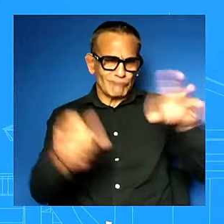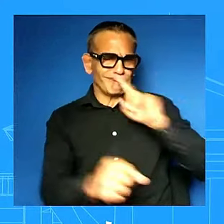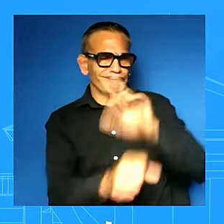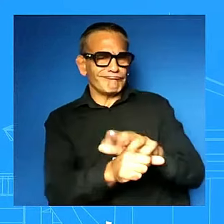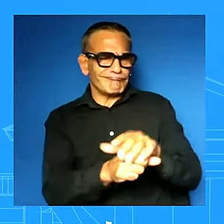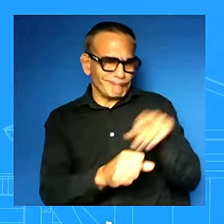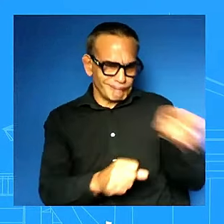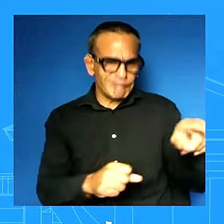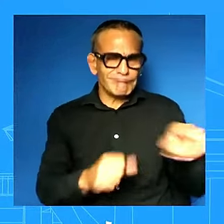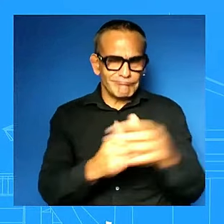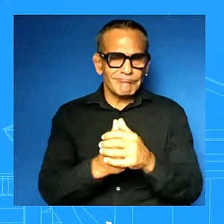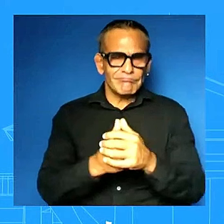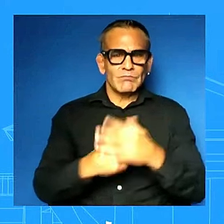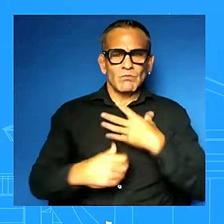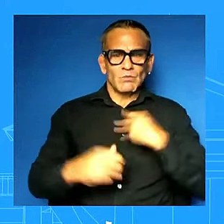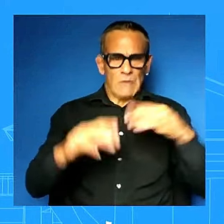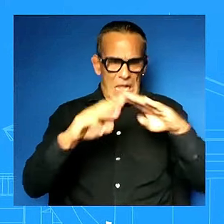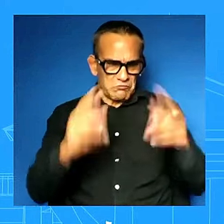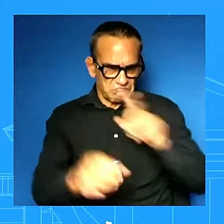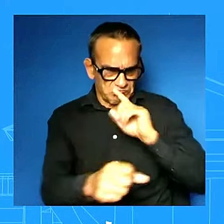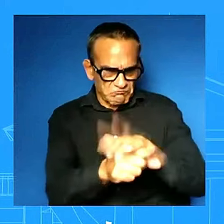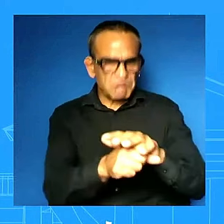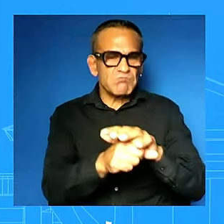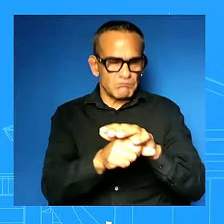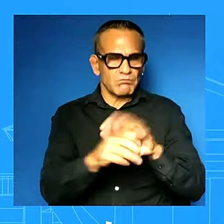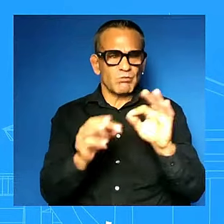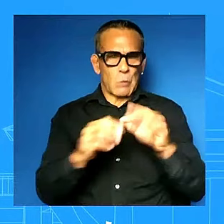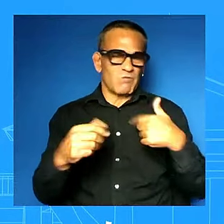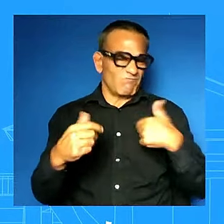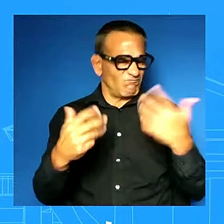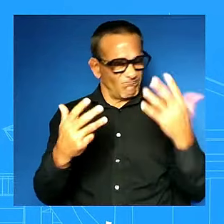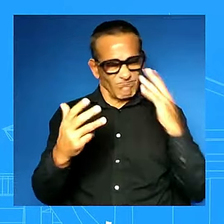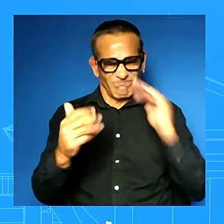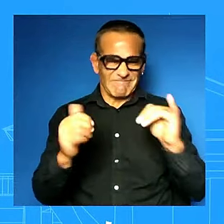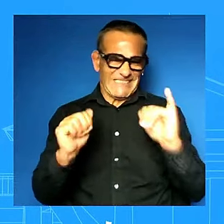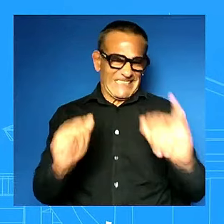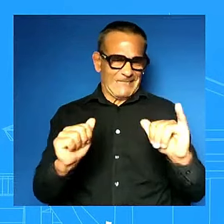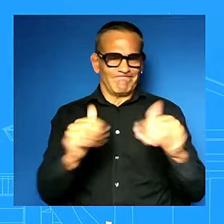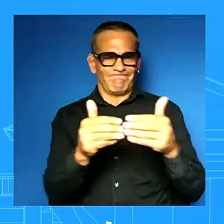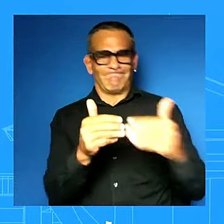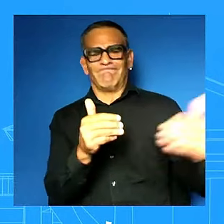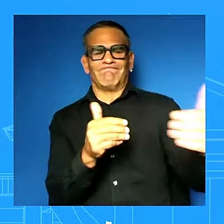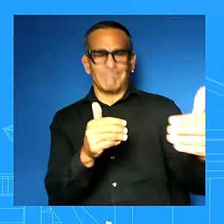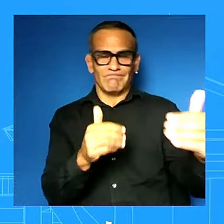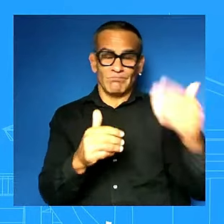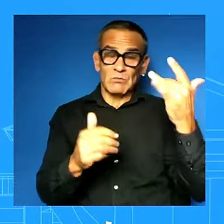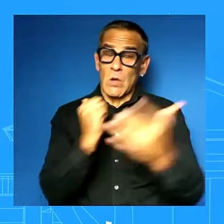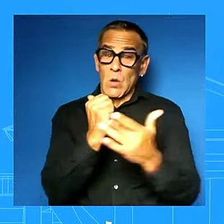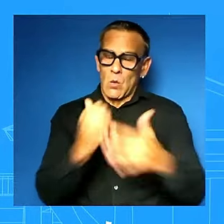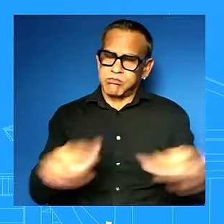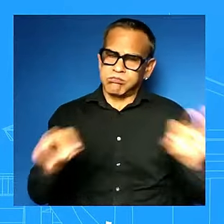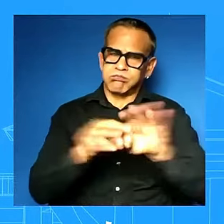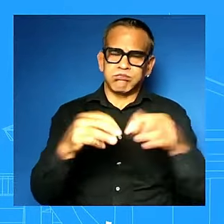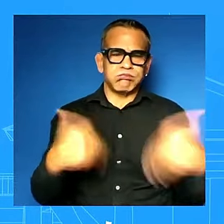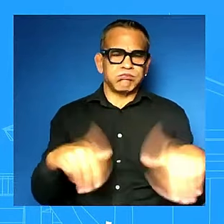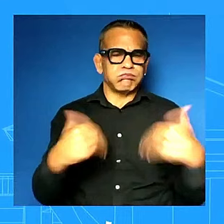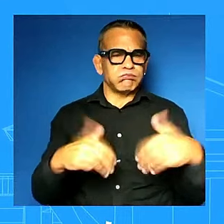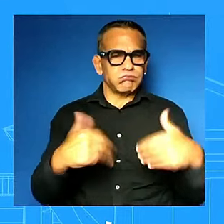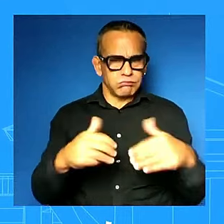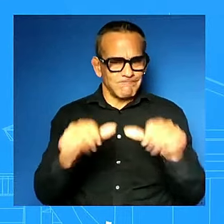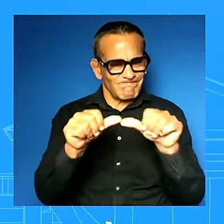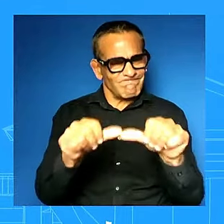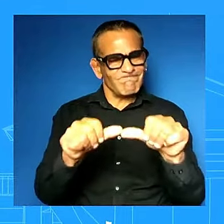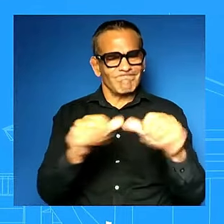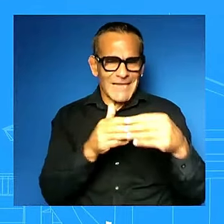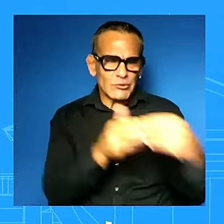we uh get ahead of this uh this really important technology uh and make sure that we continue to show our leadership as you know this is